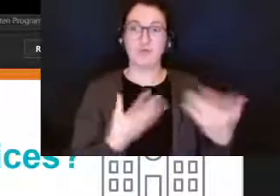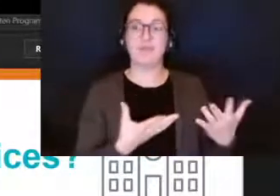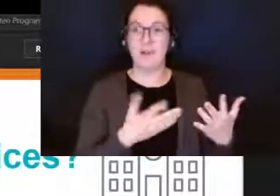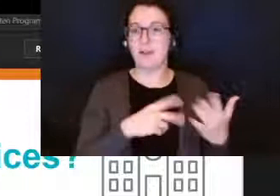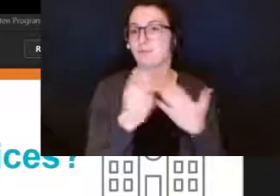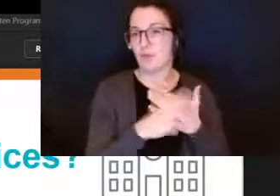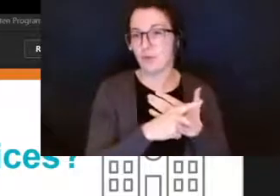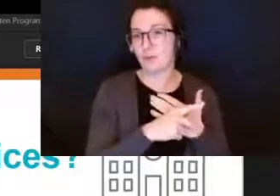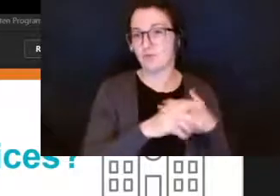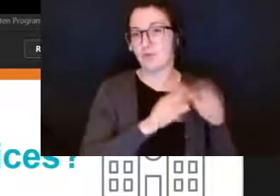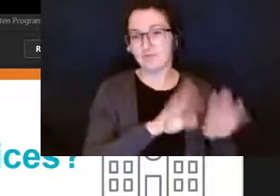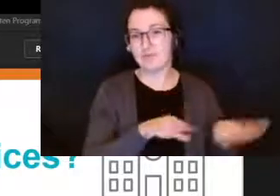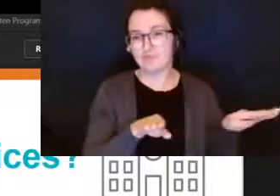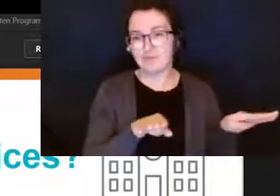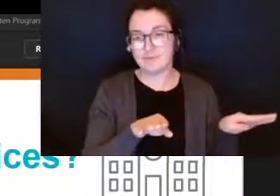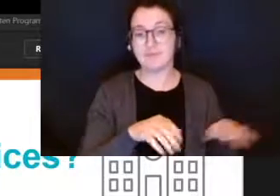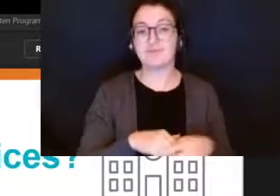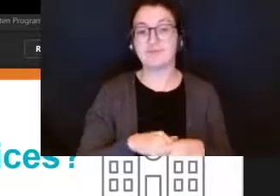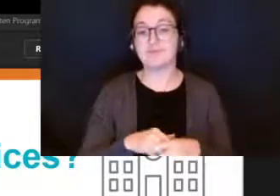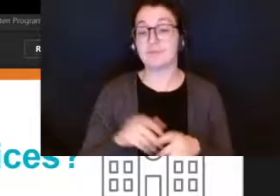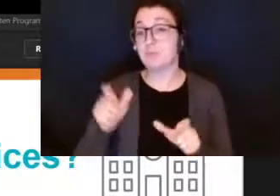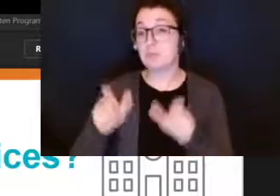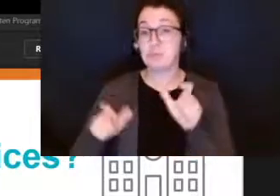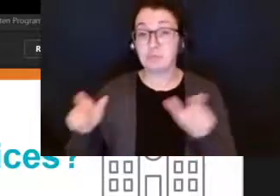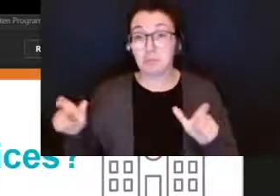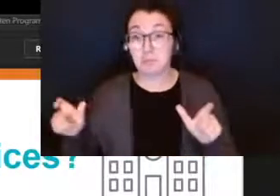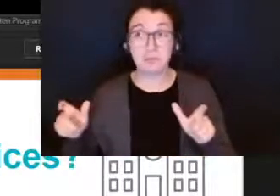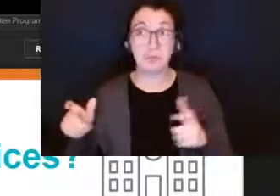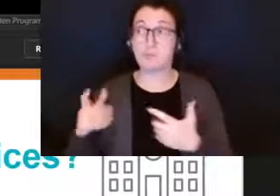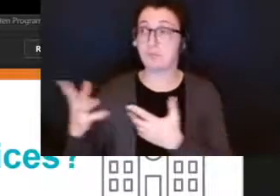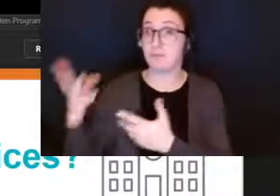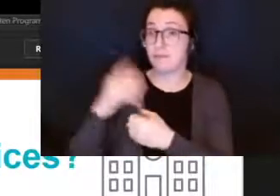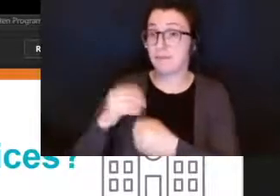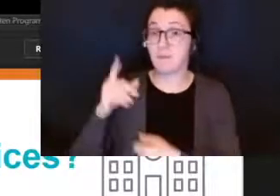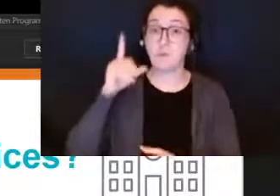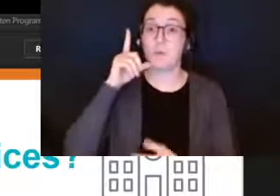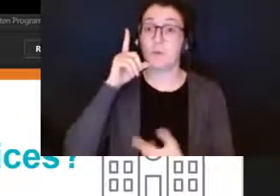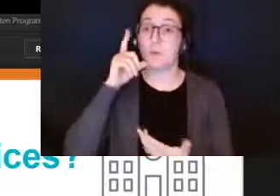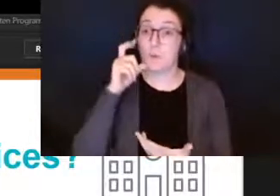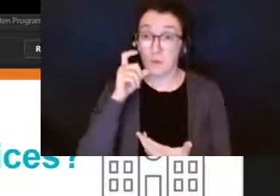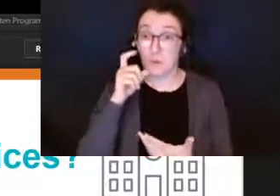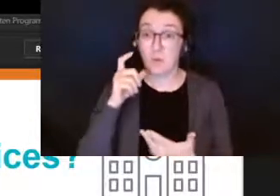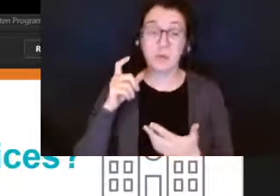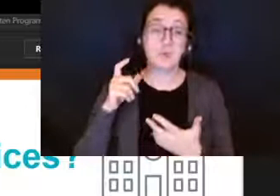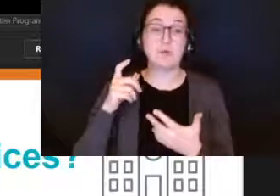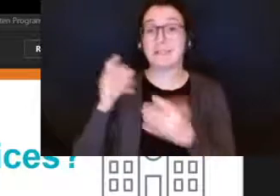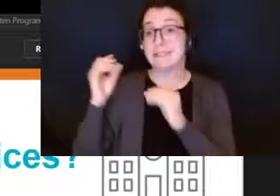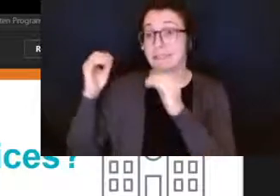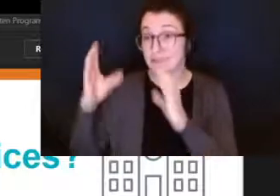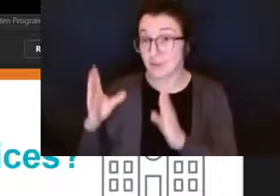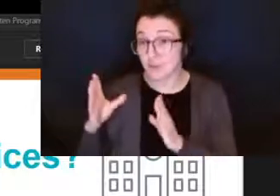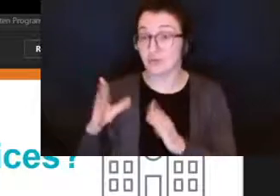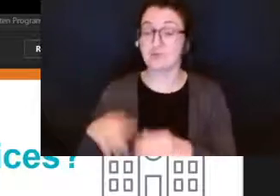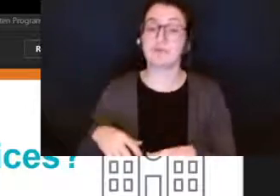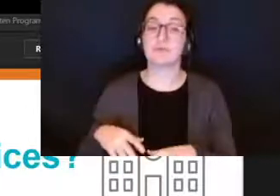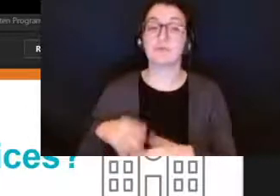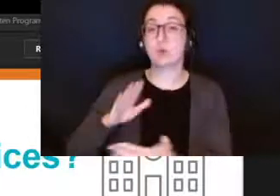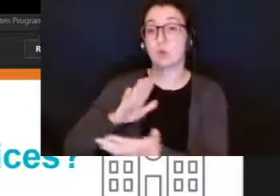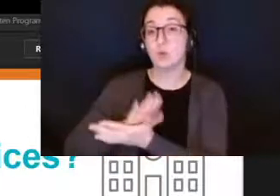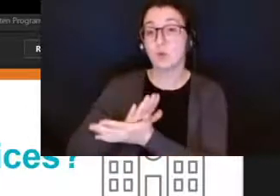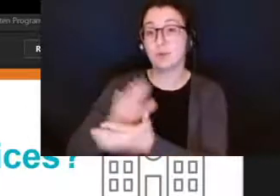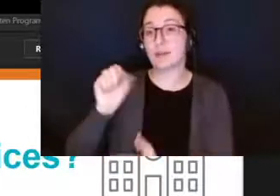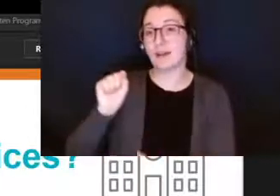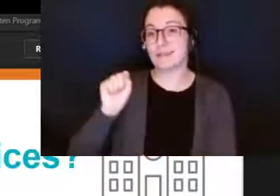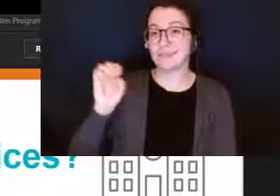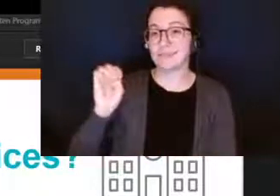the people that may be involved with planning and implementing your child's program or your child's teachers the school certs